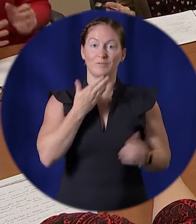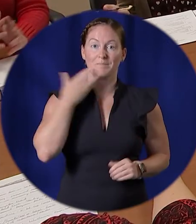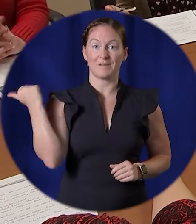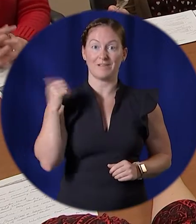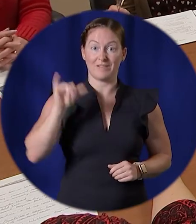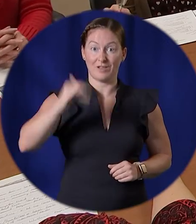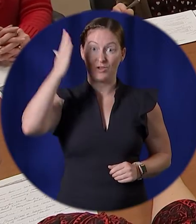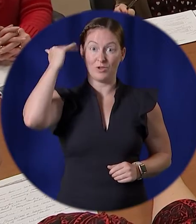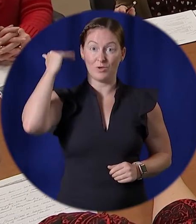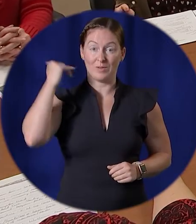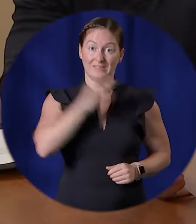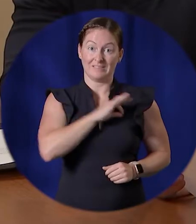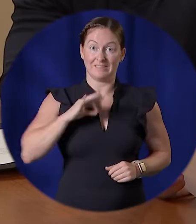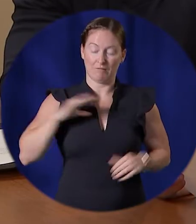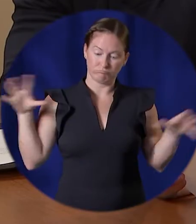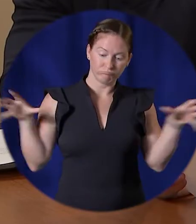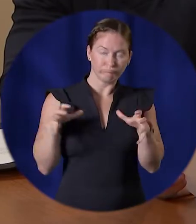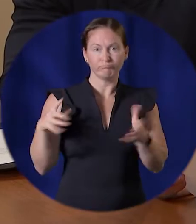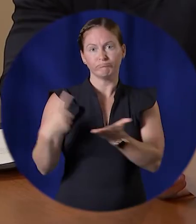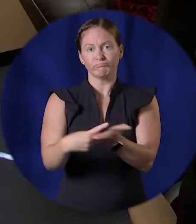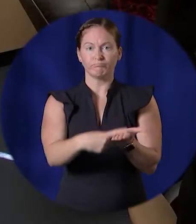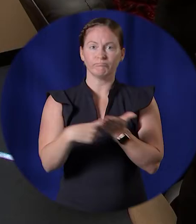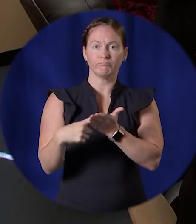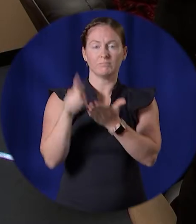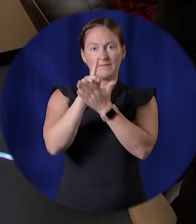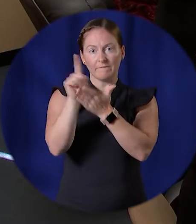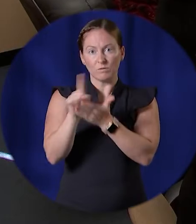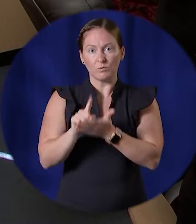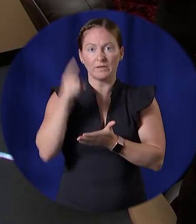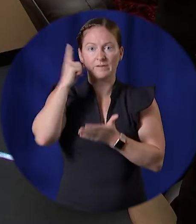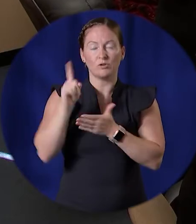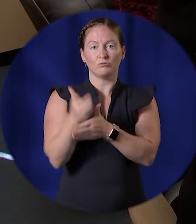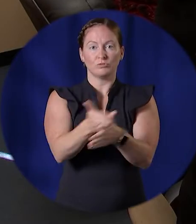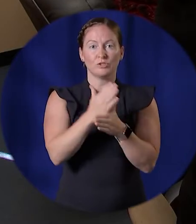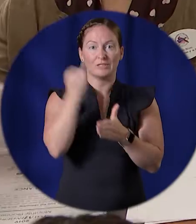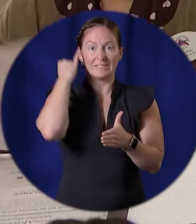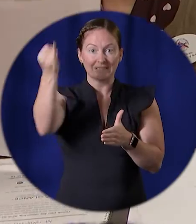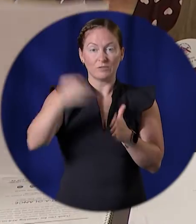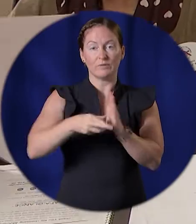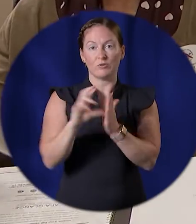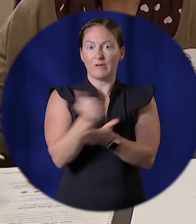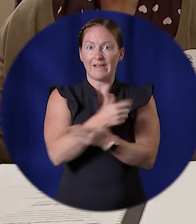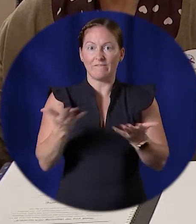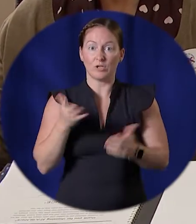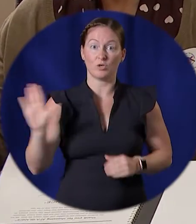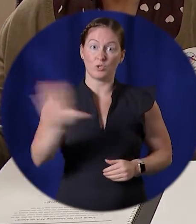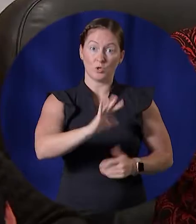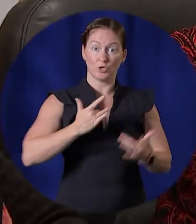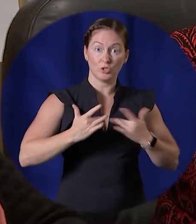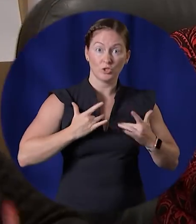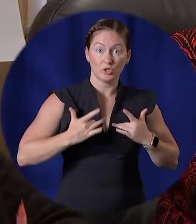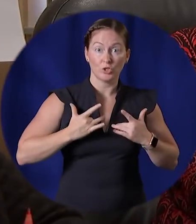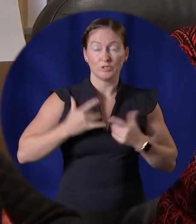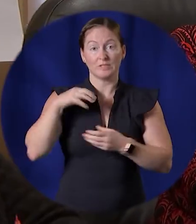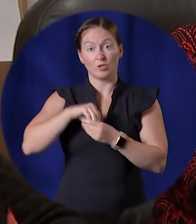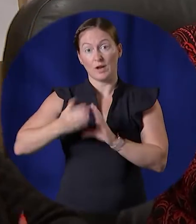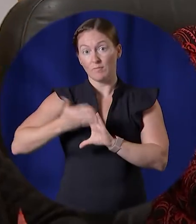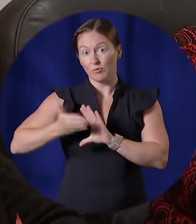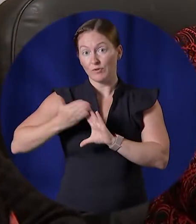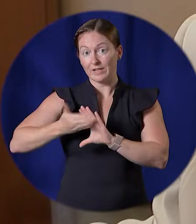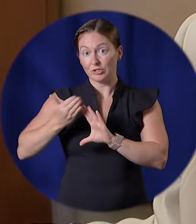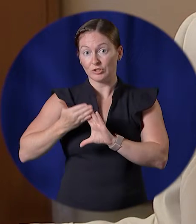senior staff comes together weekly to share ideas and review everything from constituent concerns, internal operations,